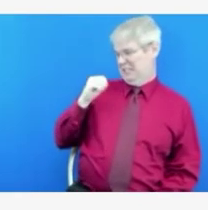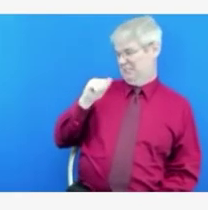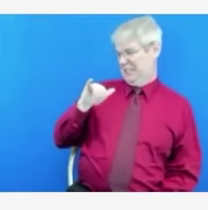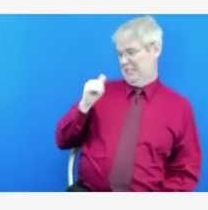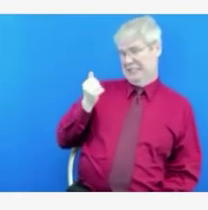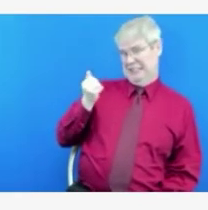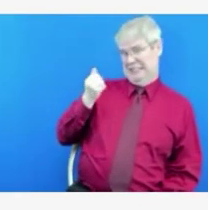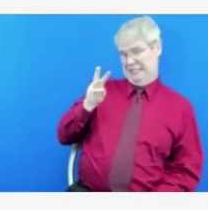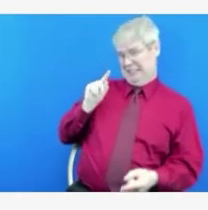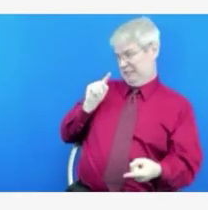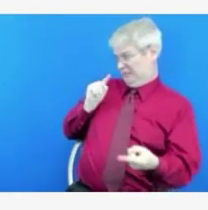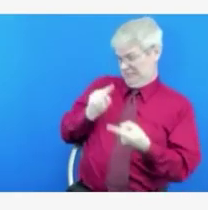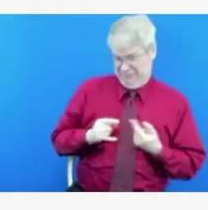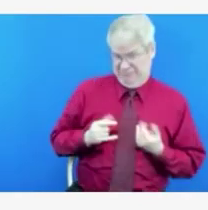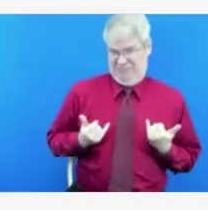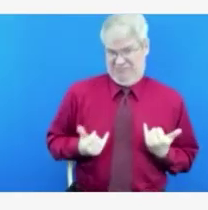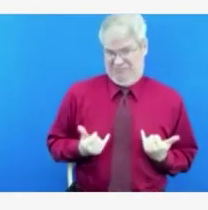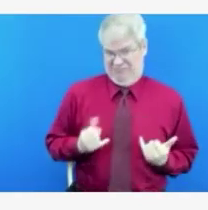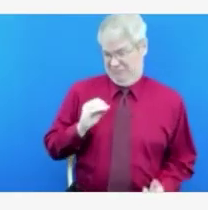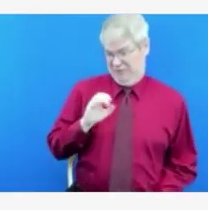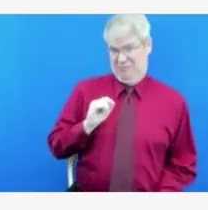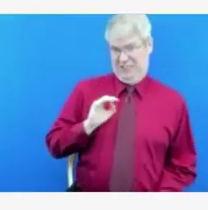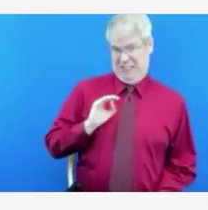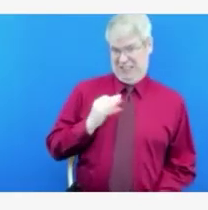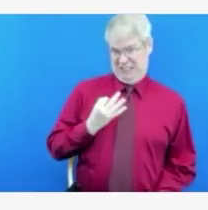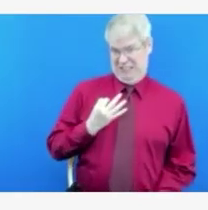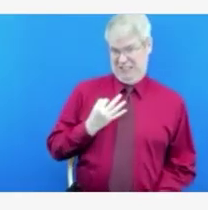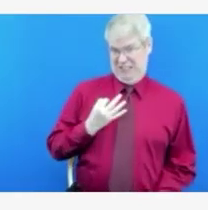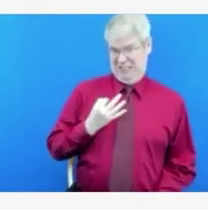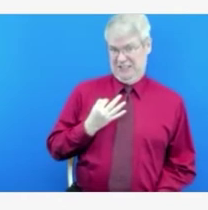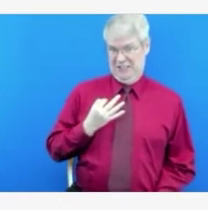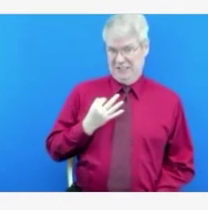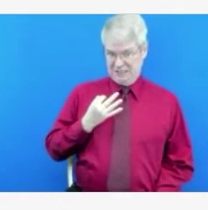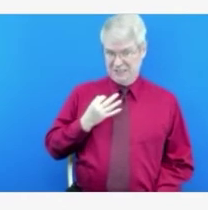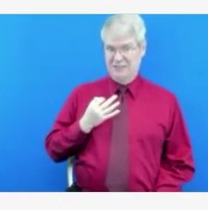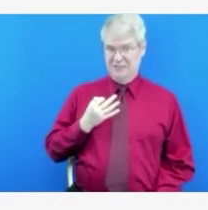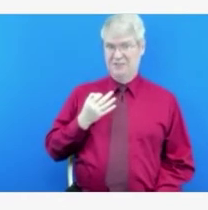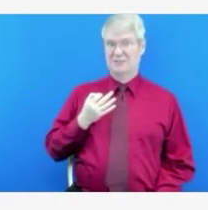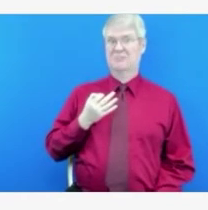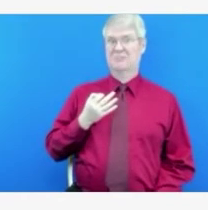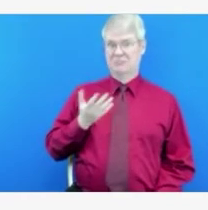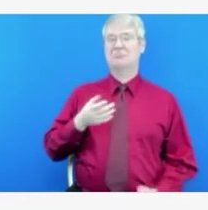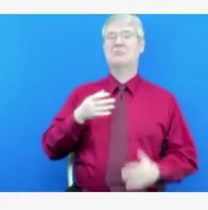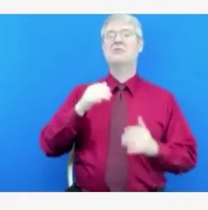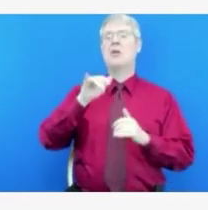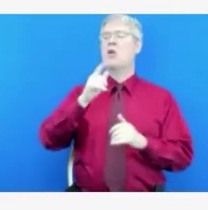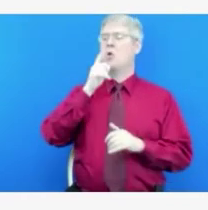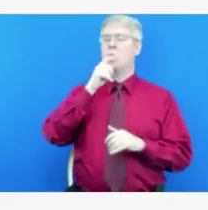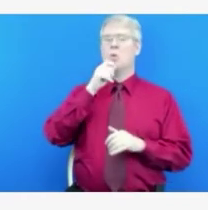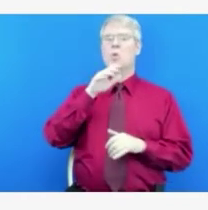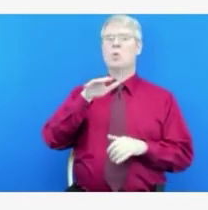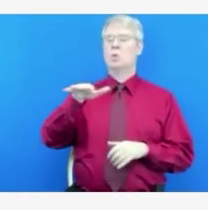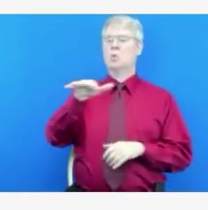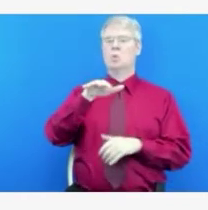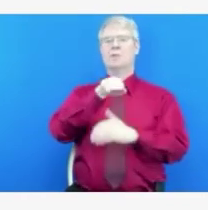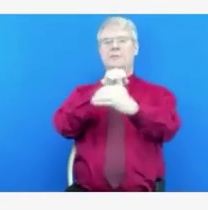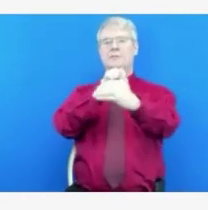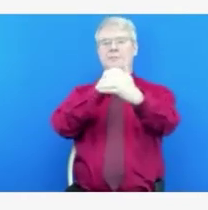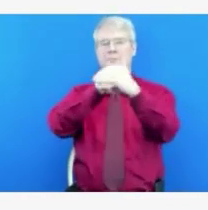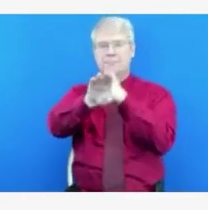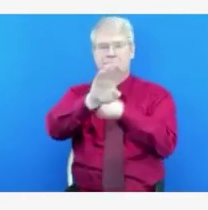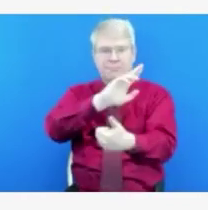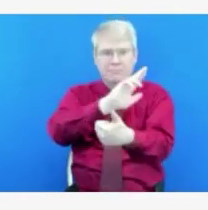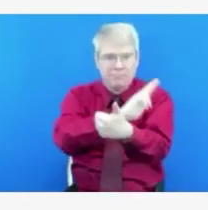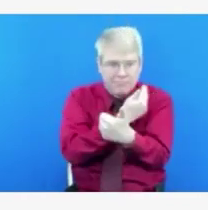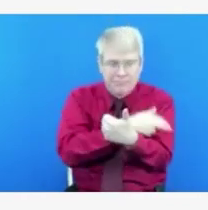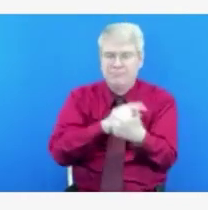on cases, hospitalizations, ICU stays, and deaths from case investigations during that time. And shows how many were vaccinated